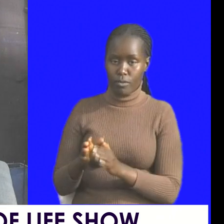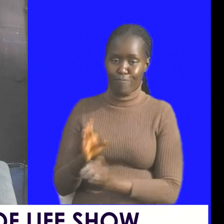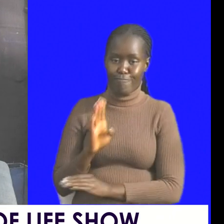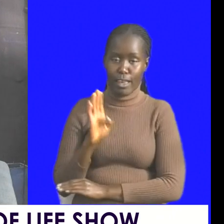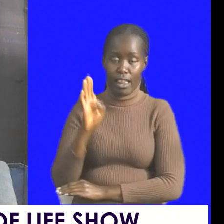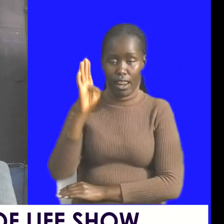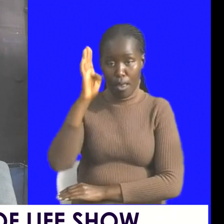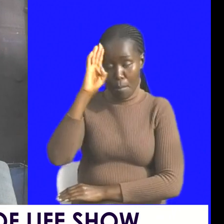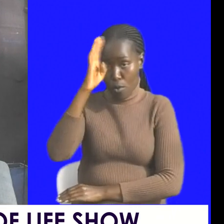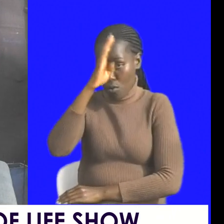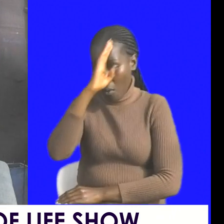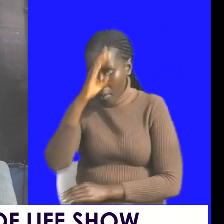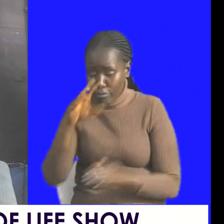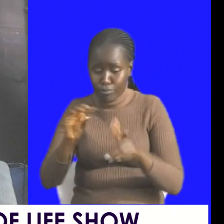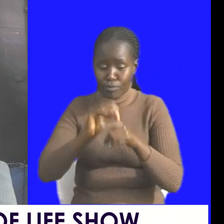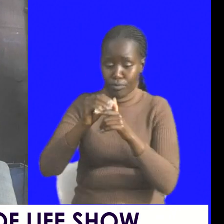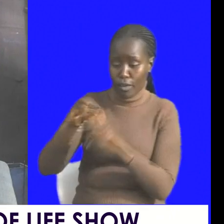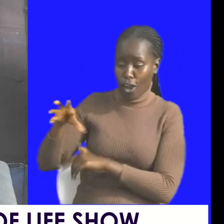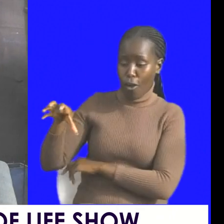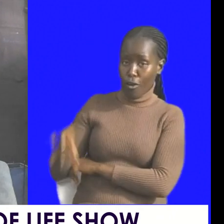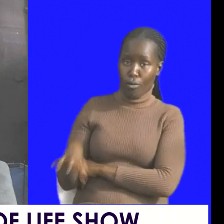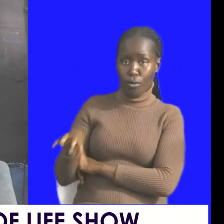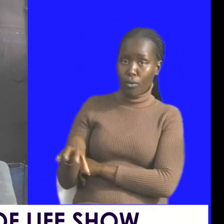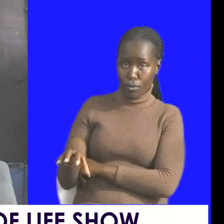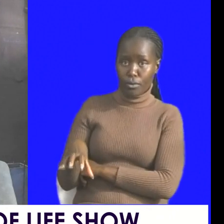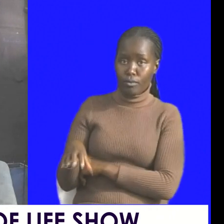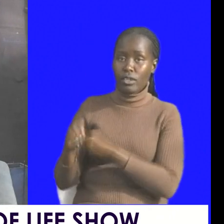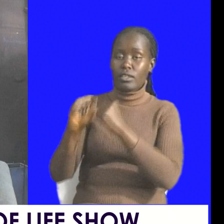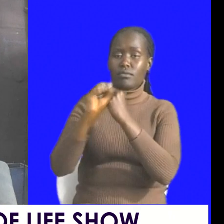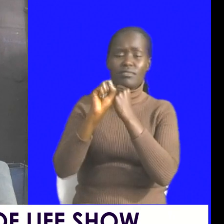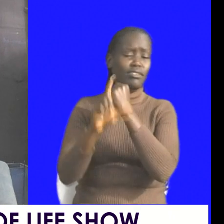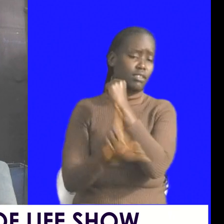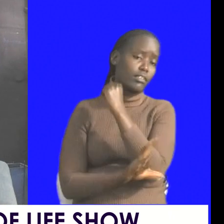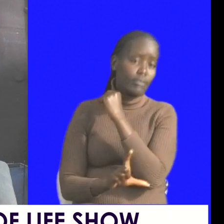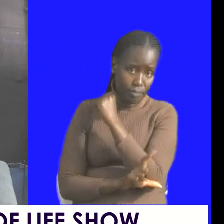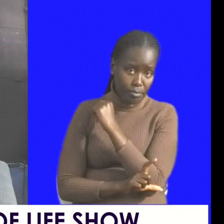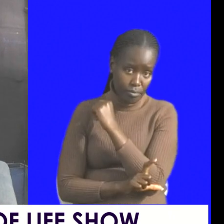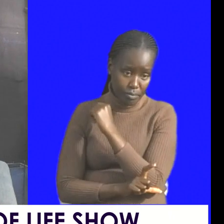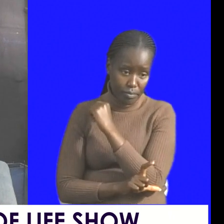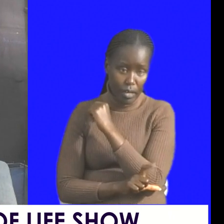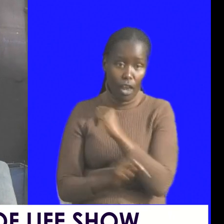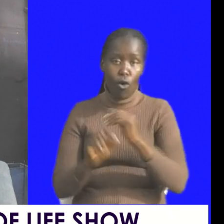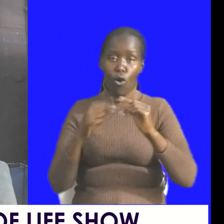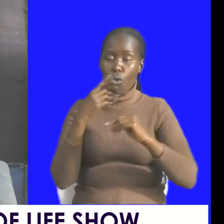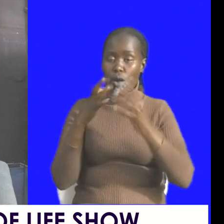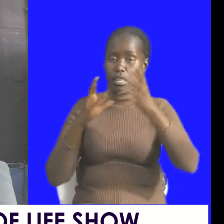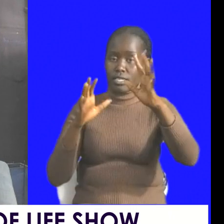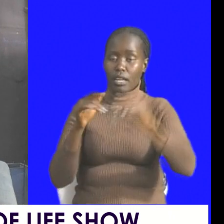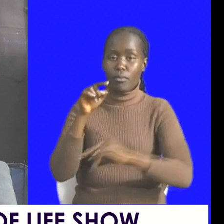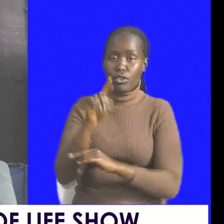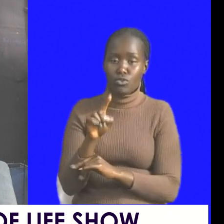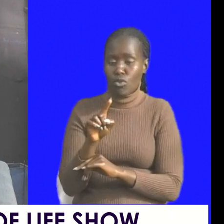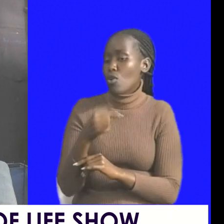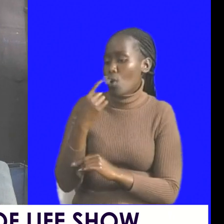is somebody in congo somebody in senegal there is somebody in the ivory coast that needs